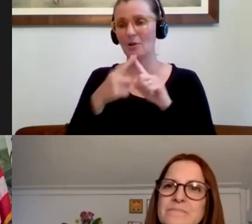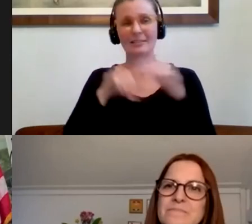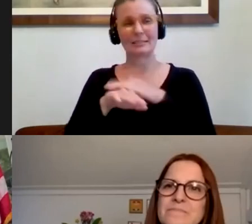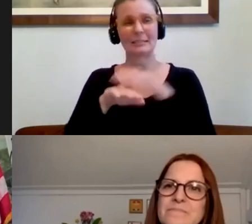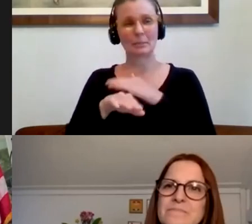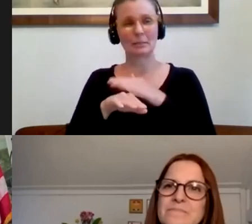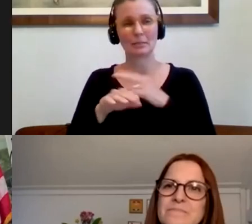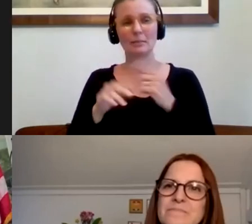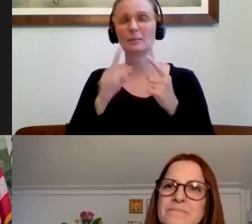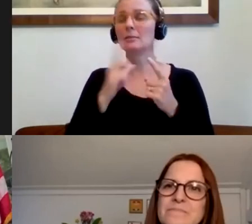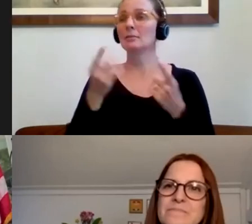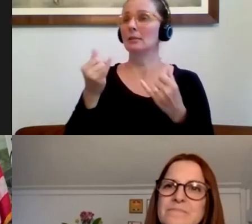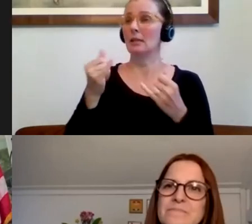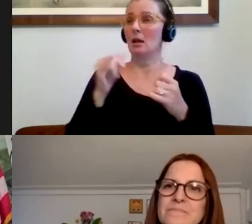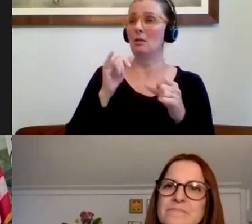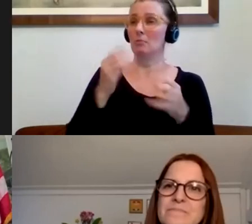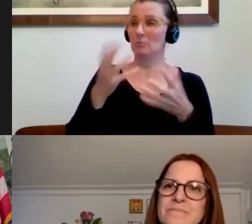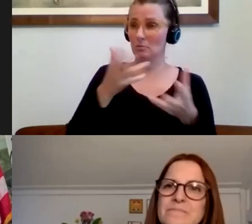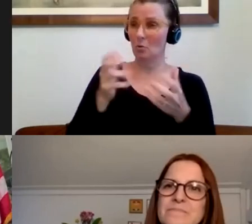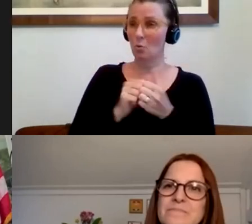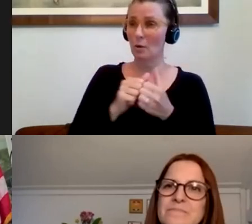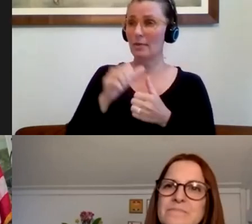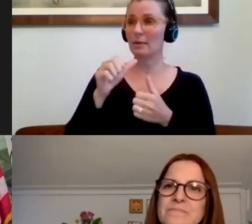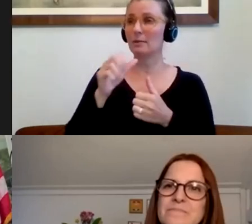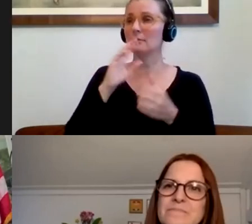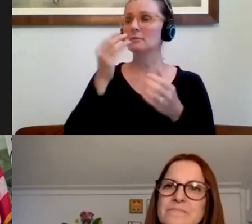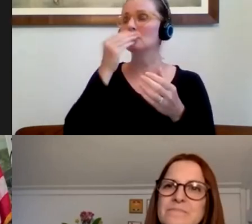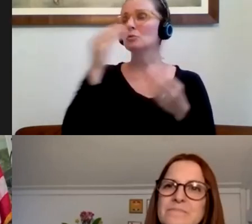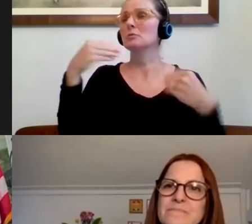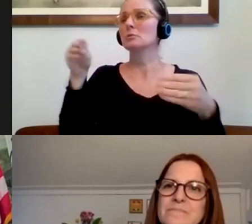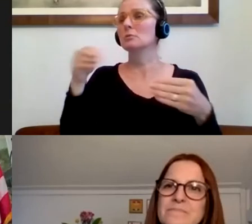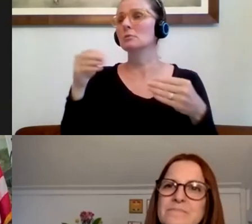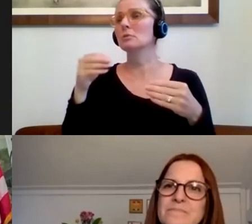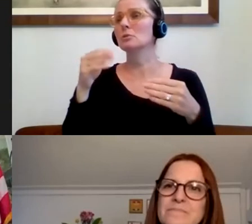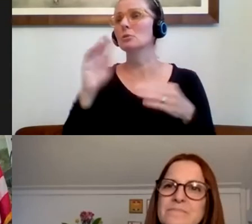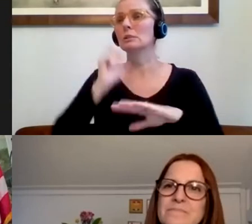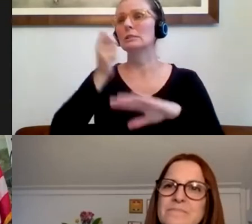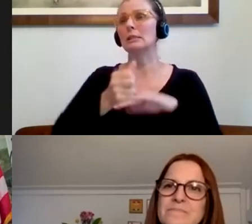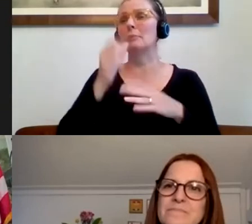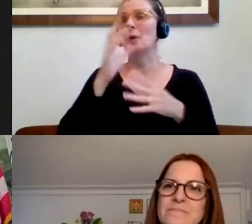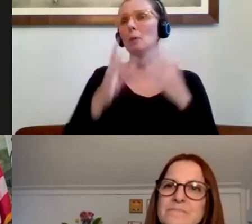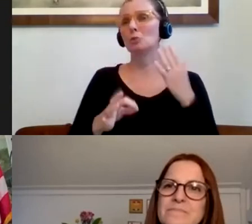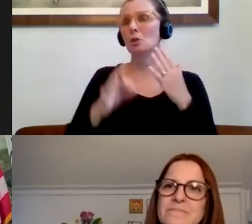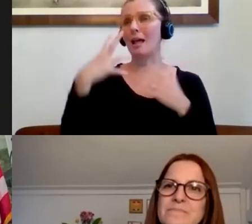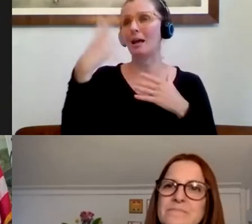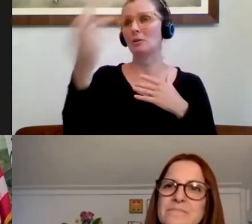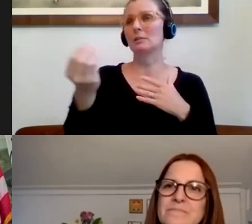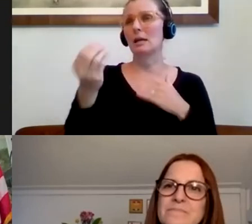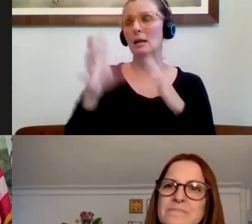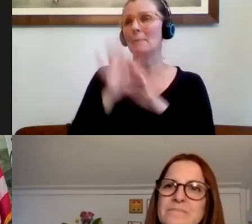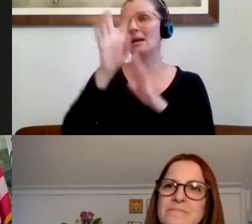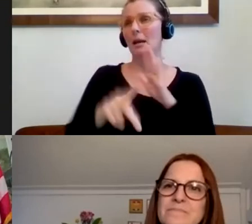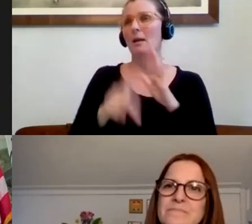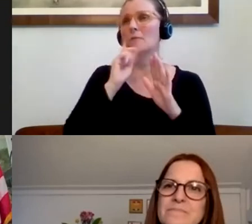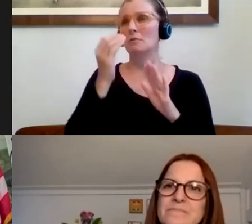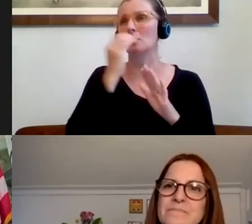working with supermarkets in Somerville to set up optional outdoor curbside pickup of food items? I feel comfortable about